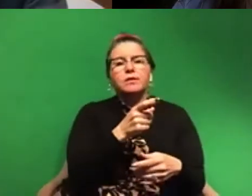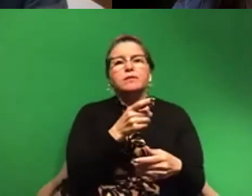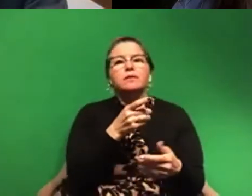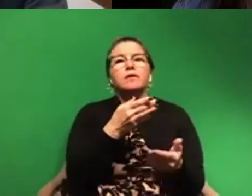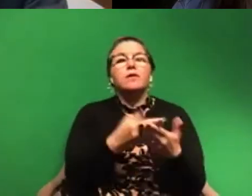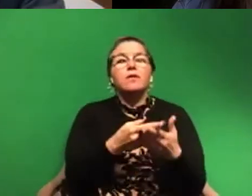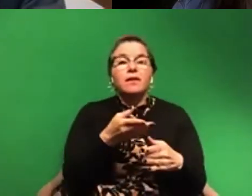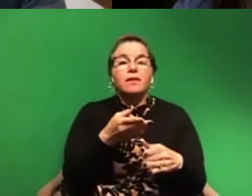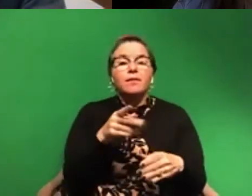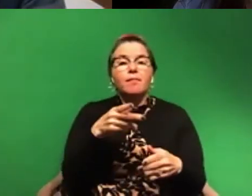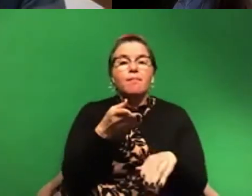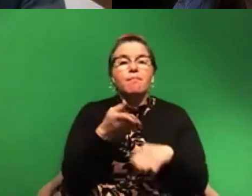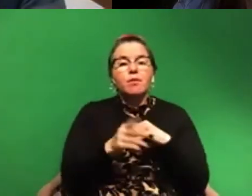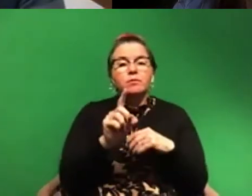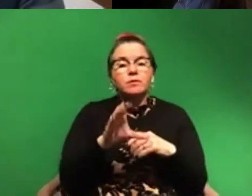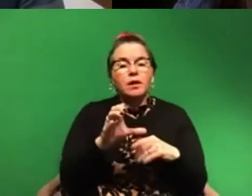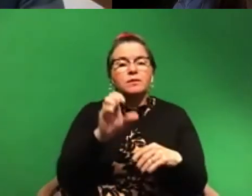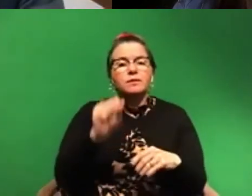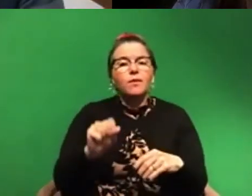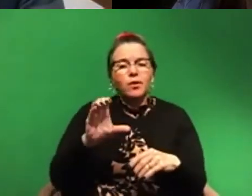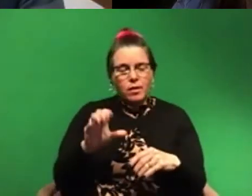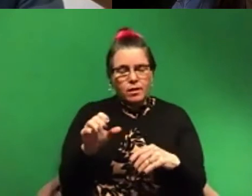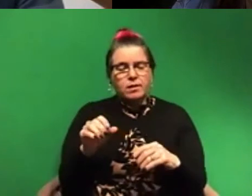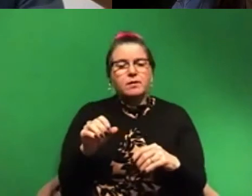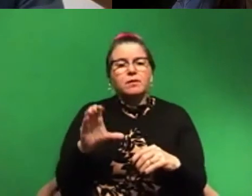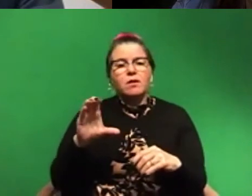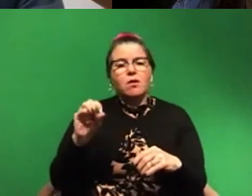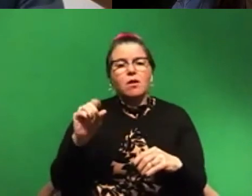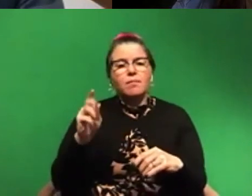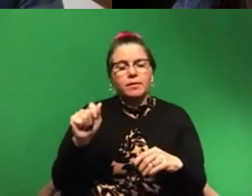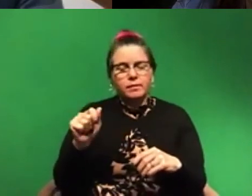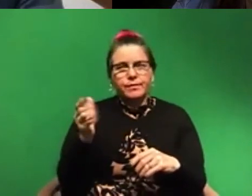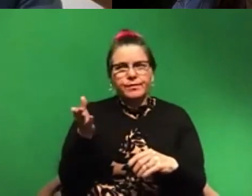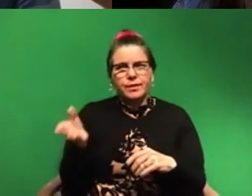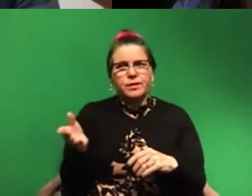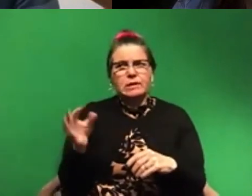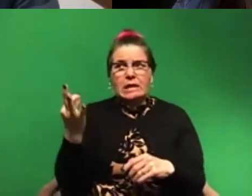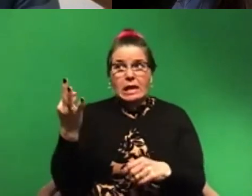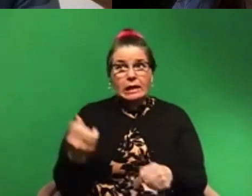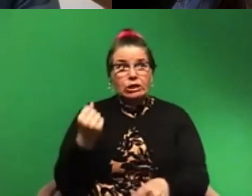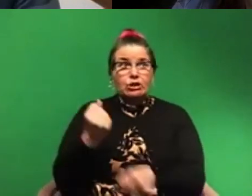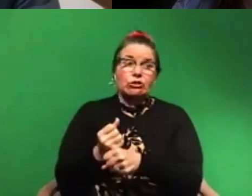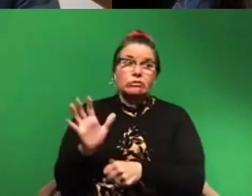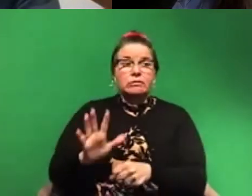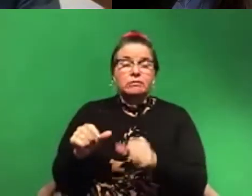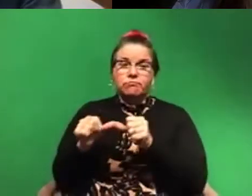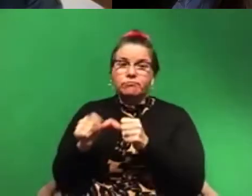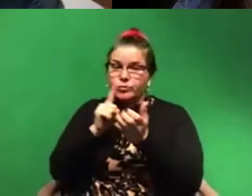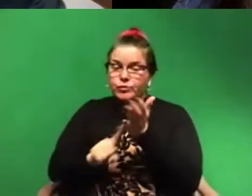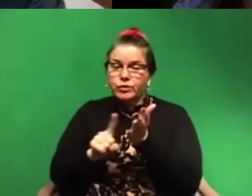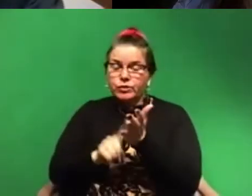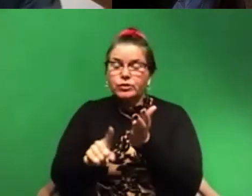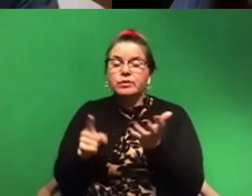in South Carolina at university of South Carolina in Columbia. And I was there for nine years or so continuing research and then